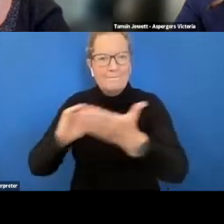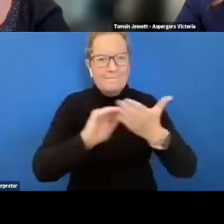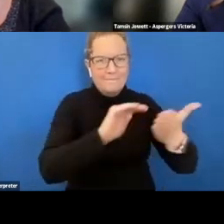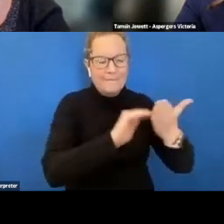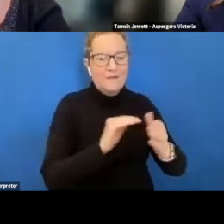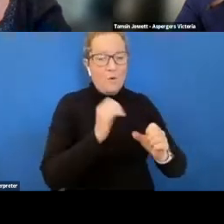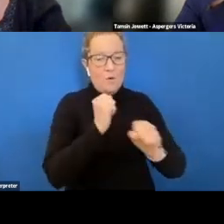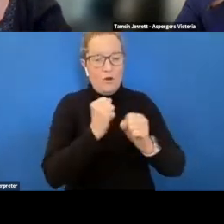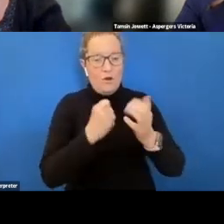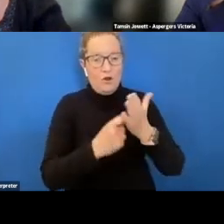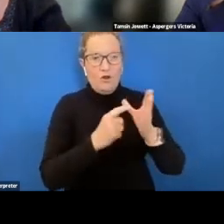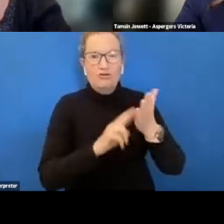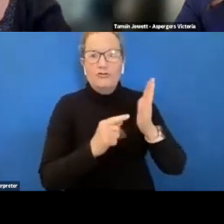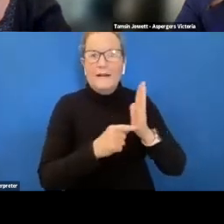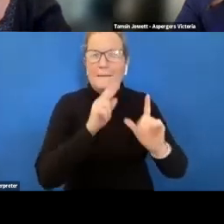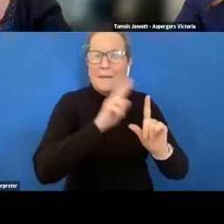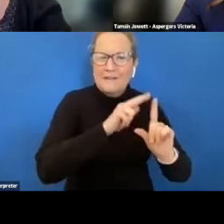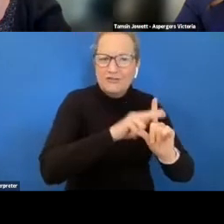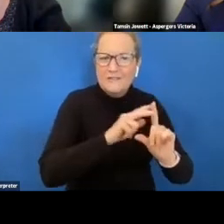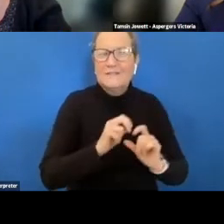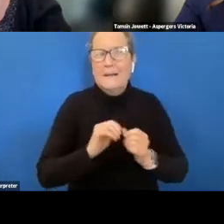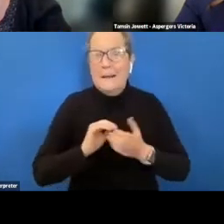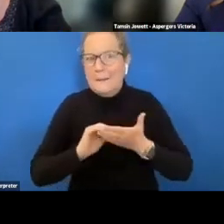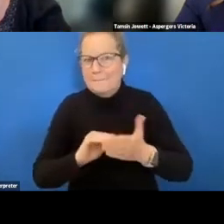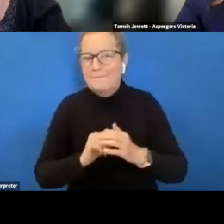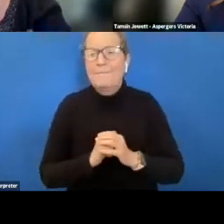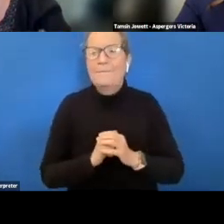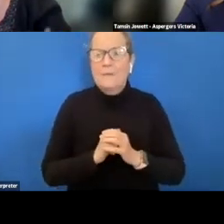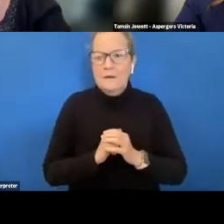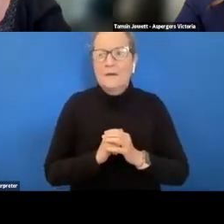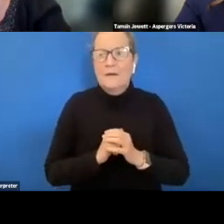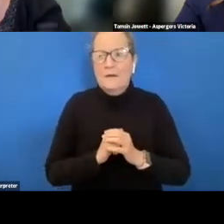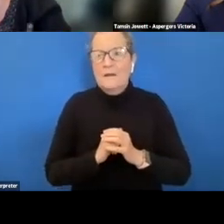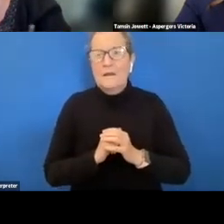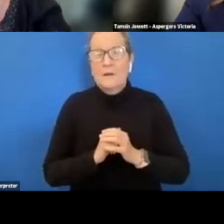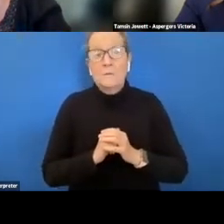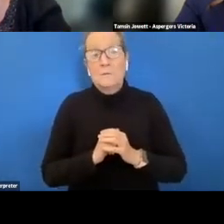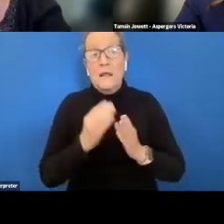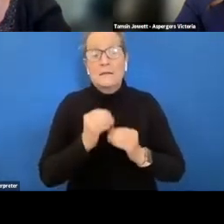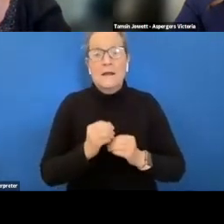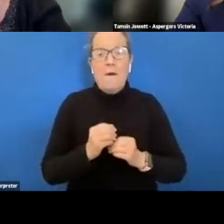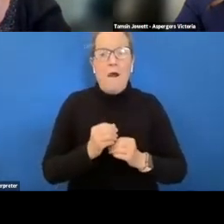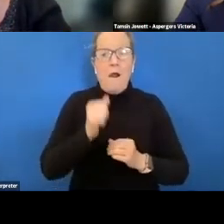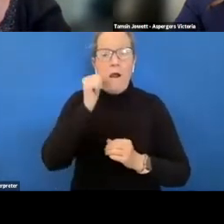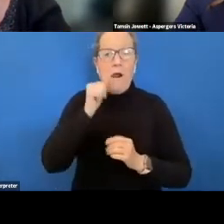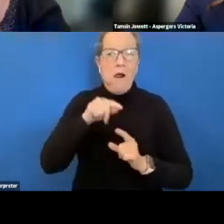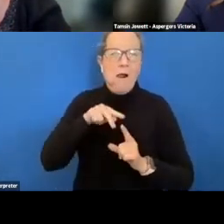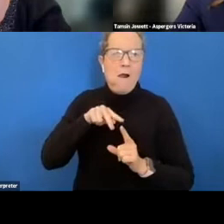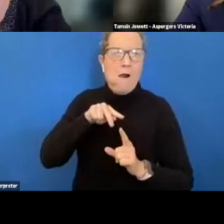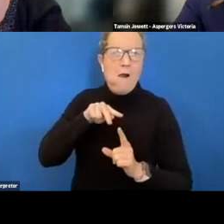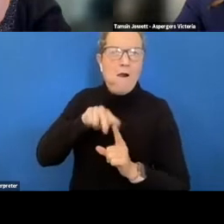applications protecting um from corrupt art buyers you might recognize an opportunity for commercial